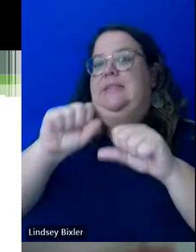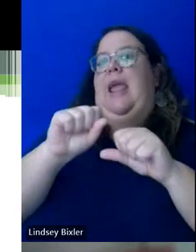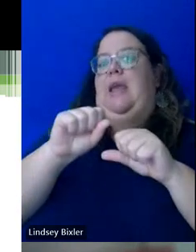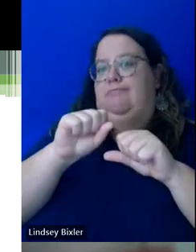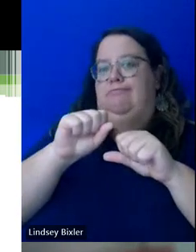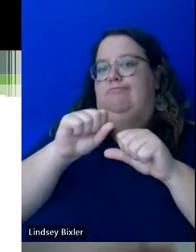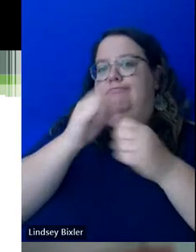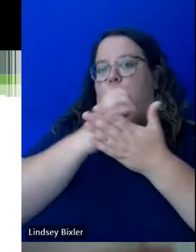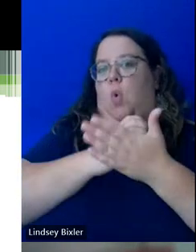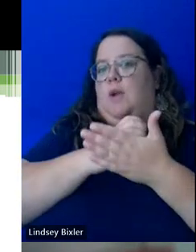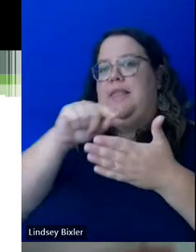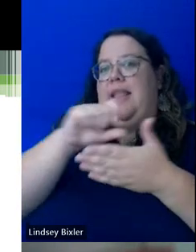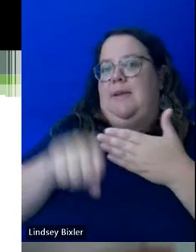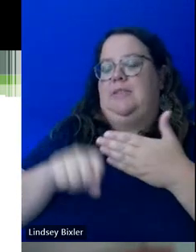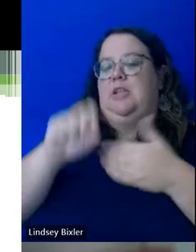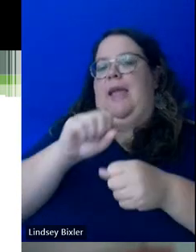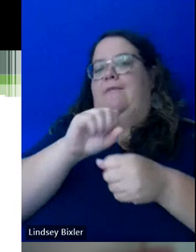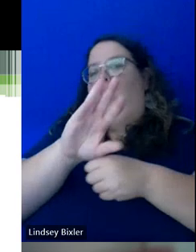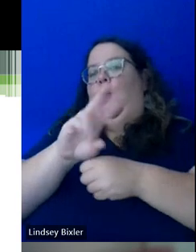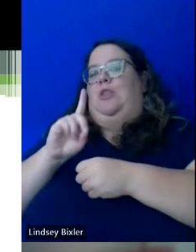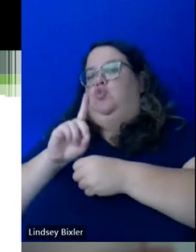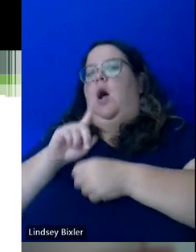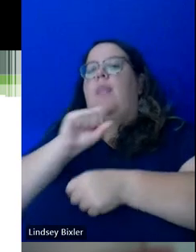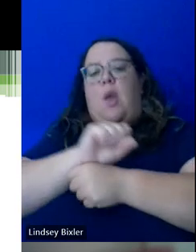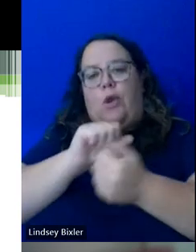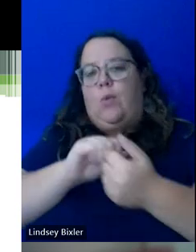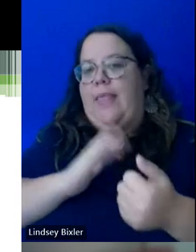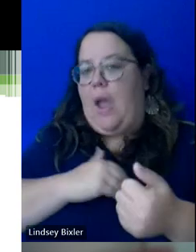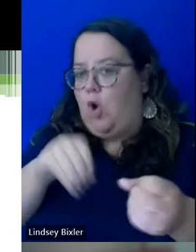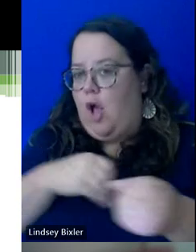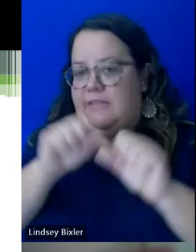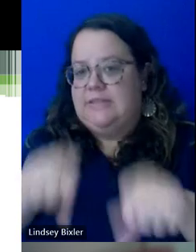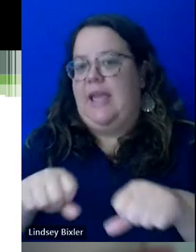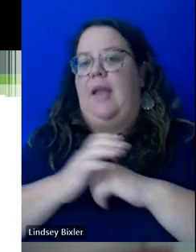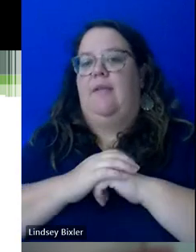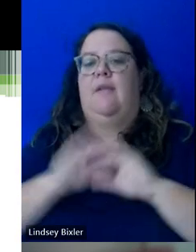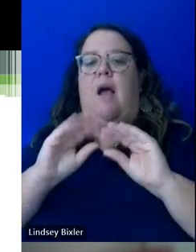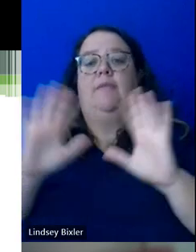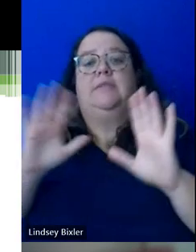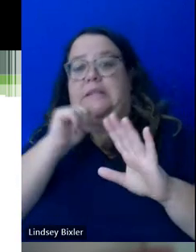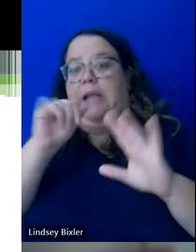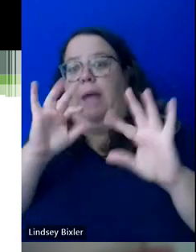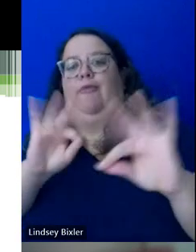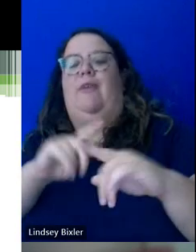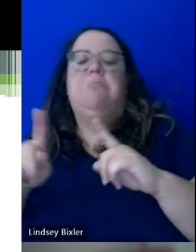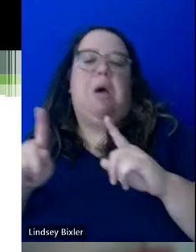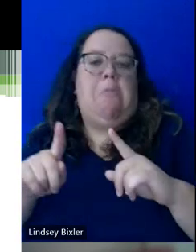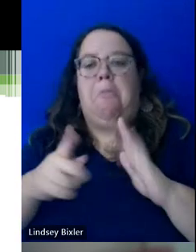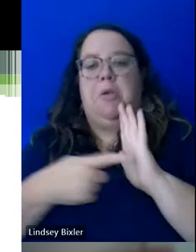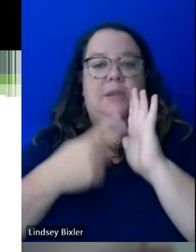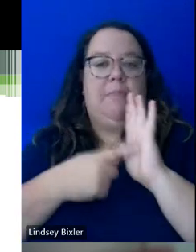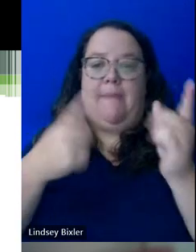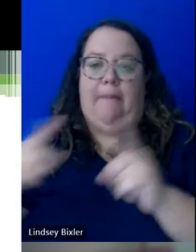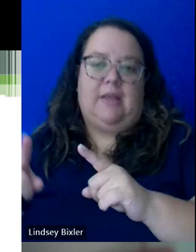and they can work with our office and their college around something like that. Obviously, that's not ideal, but that's just the reality for a lot of students.